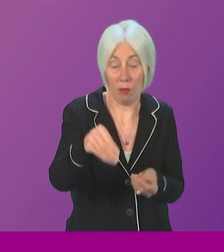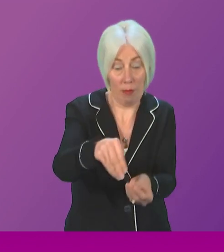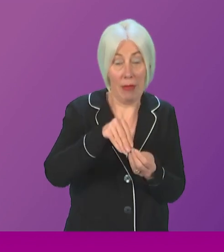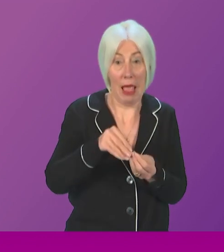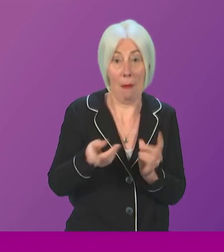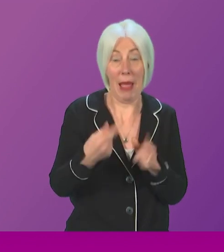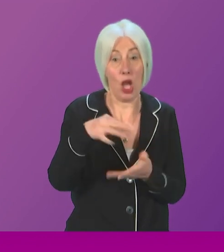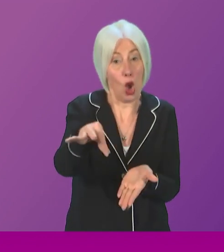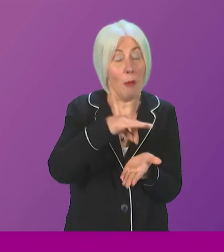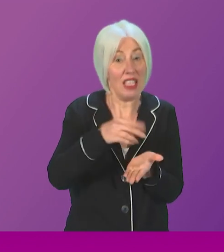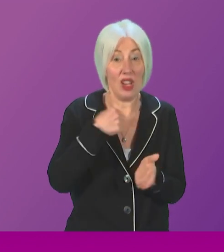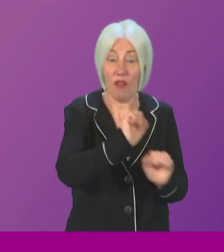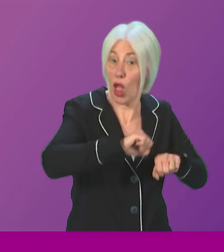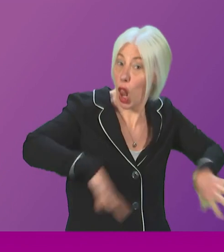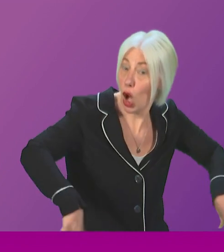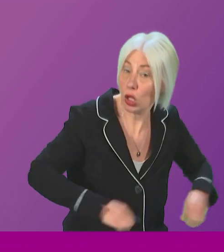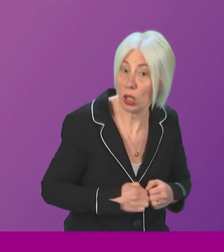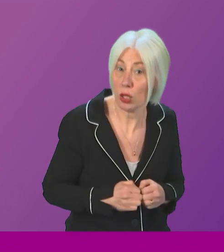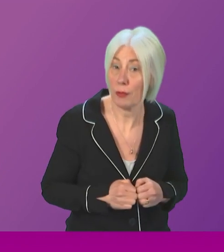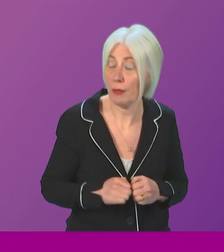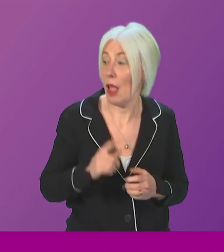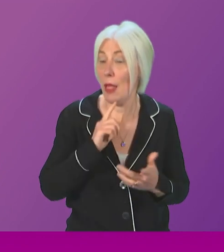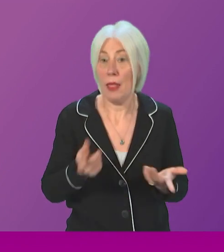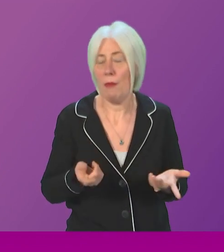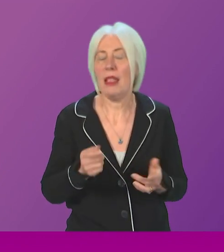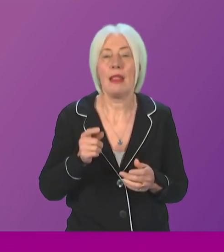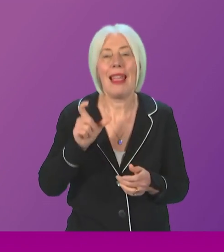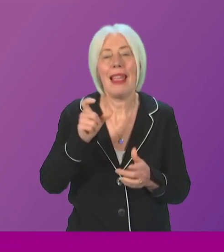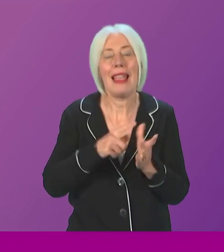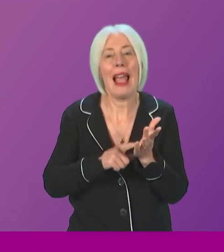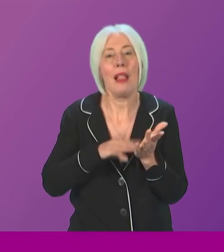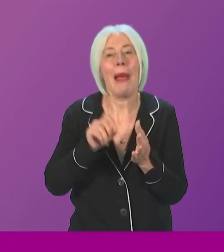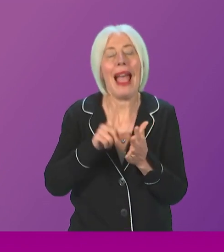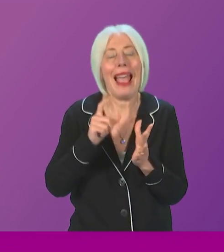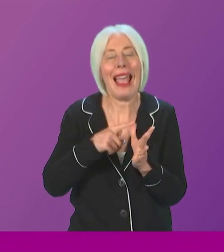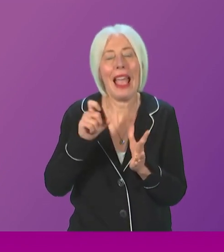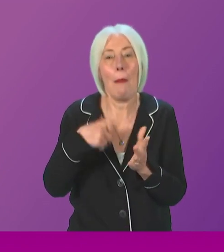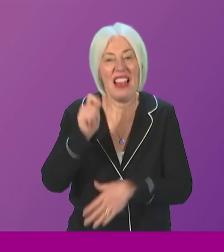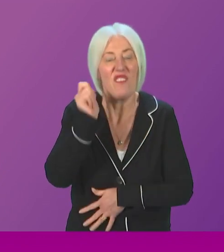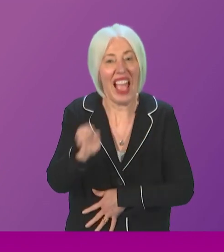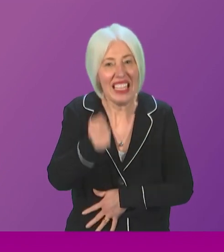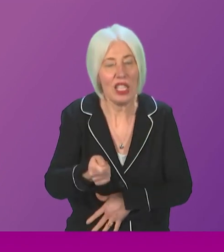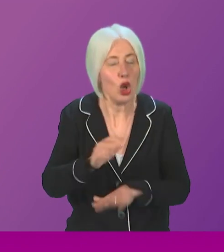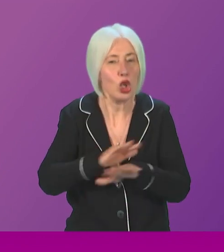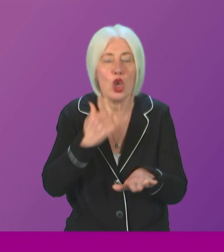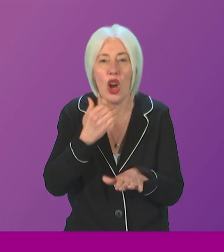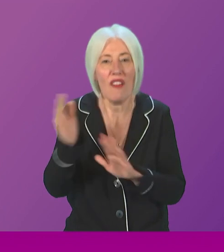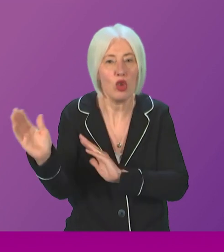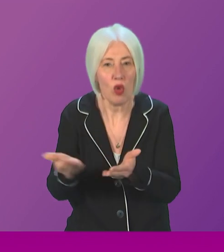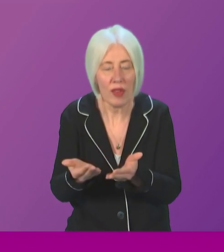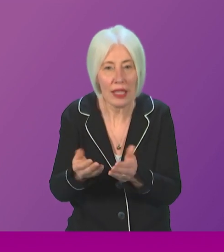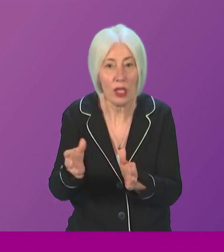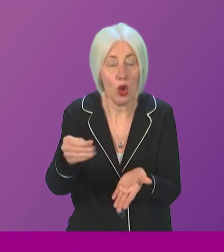Last year, Transport Scotland took millions of pounds in fines from Kalmak because of the lack of services. So will the first minister